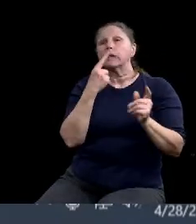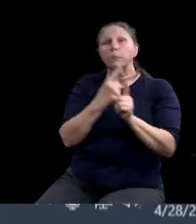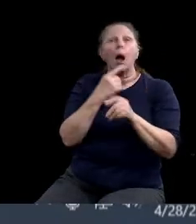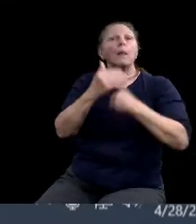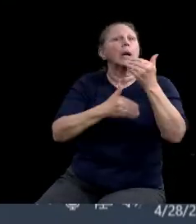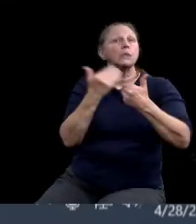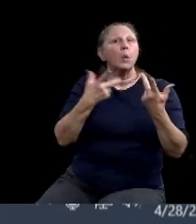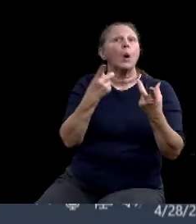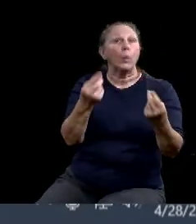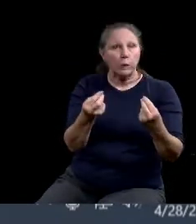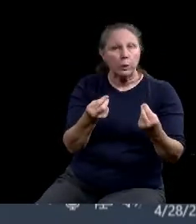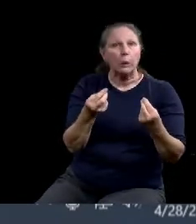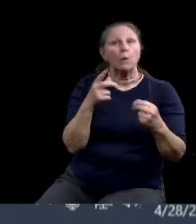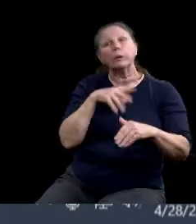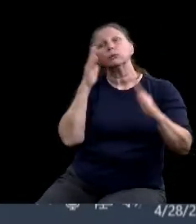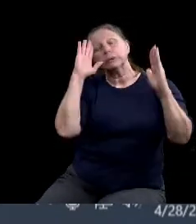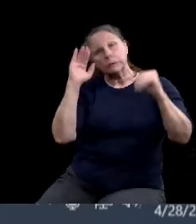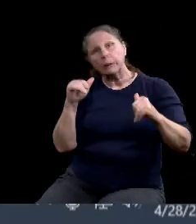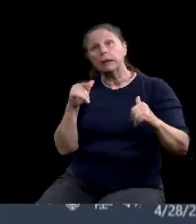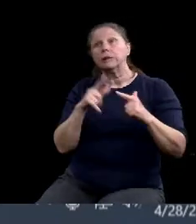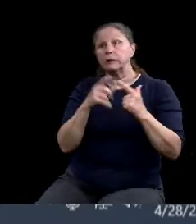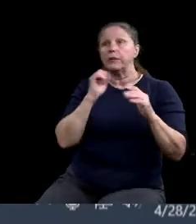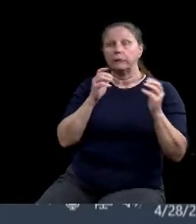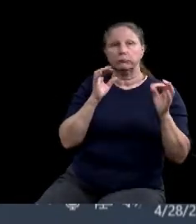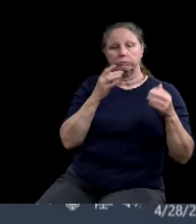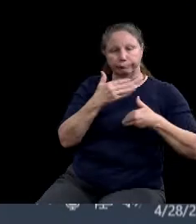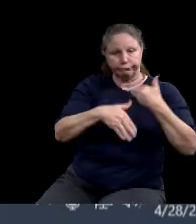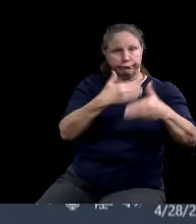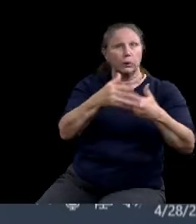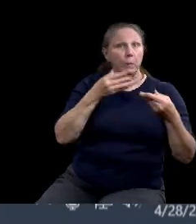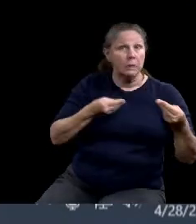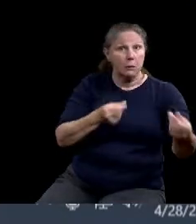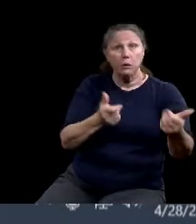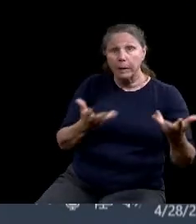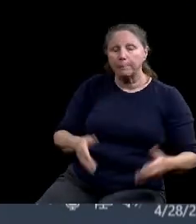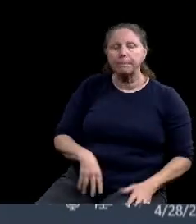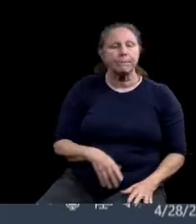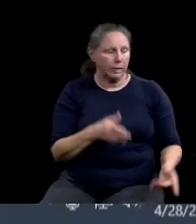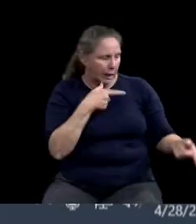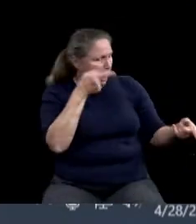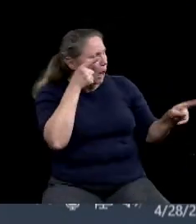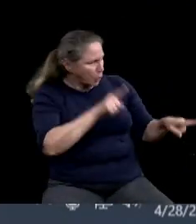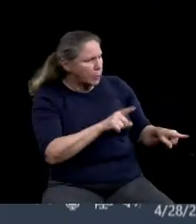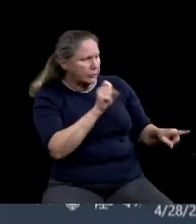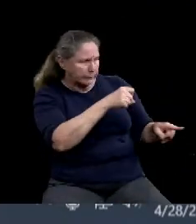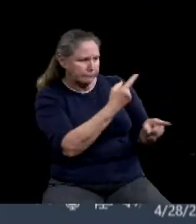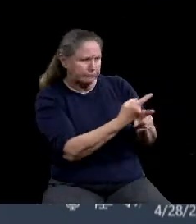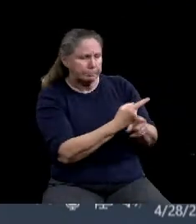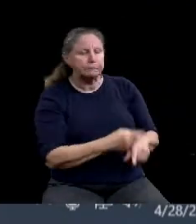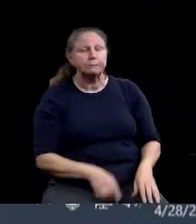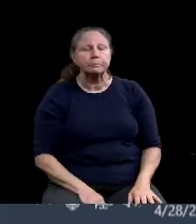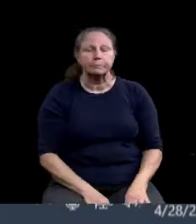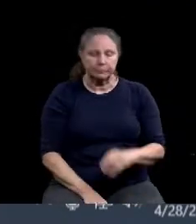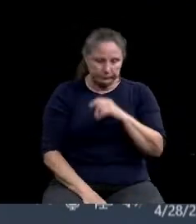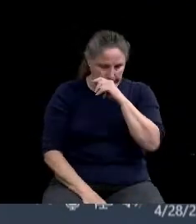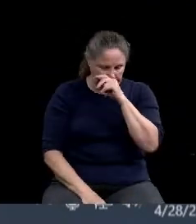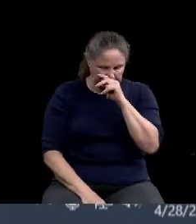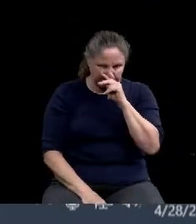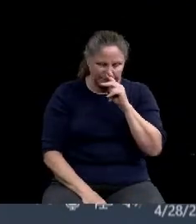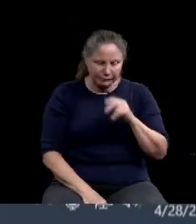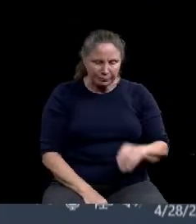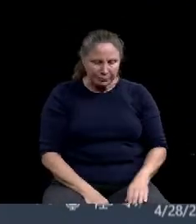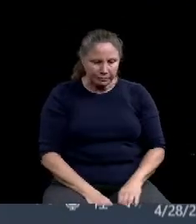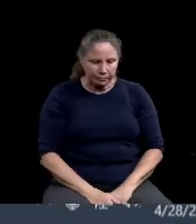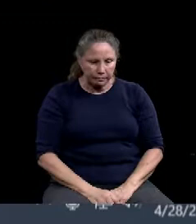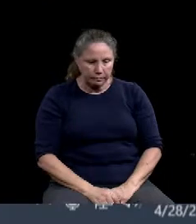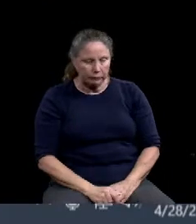think would be helpful. I agree, John. I think that's a good idea. I'll just co-sign what, what has